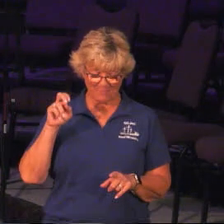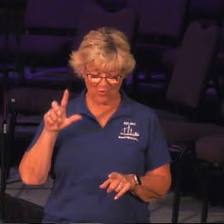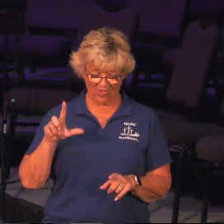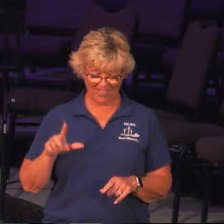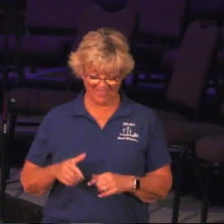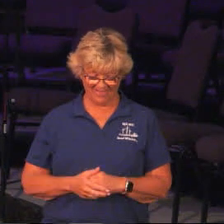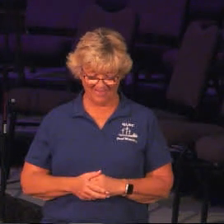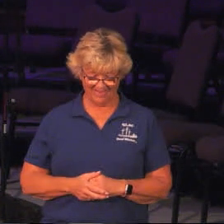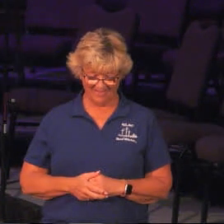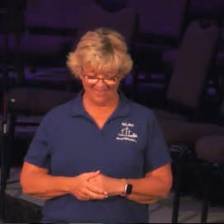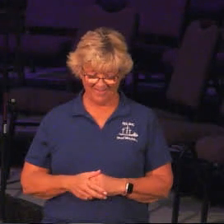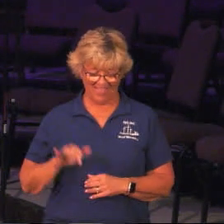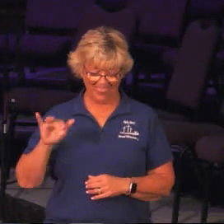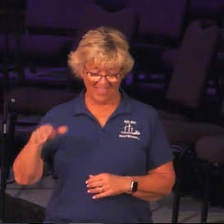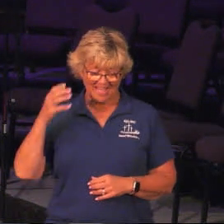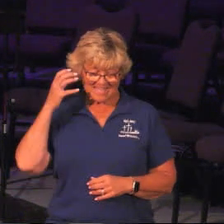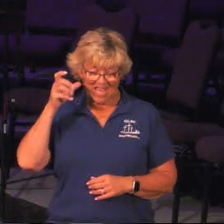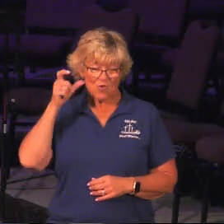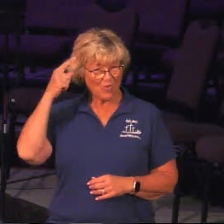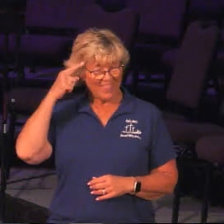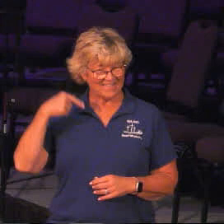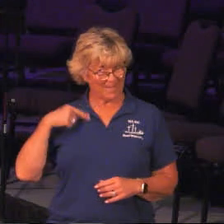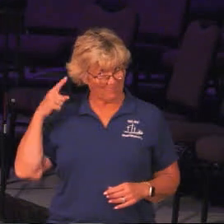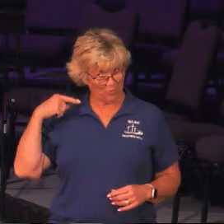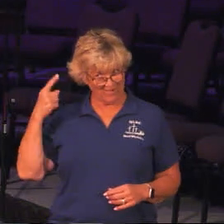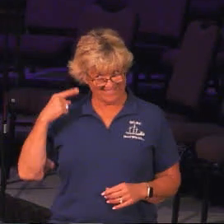Samuel. That's the cousin that thinks I'm crazy?